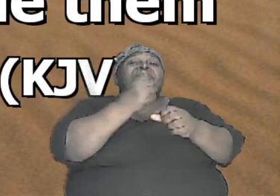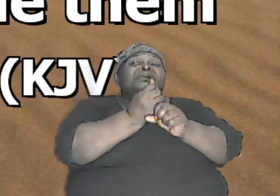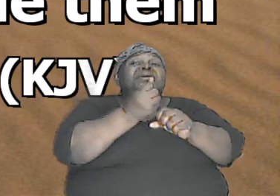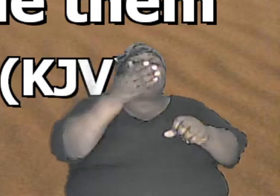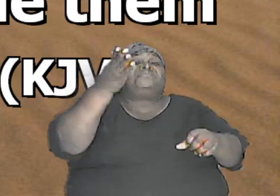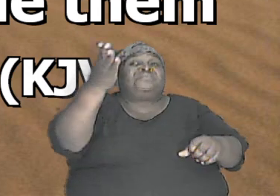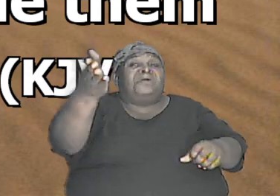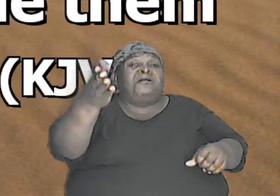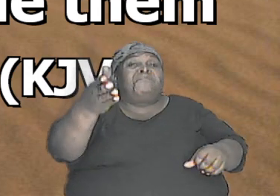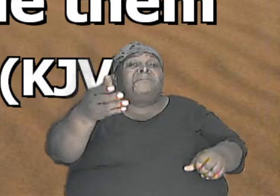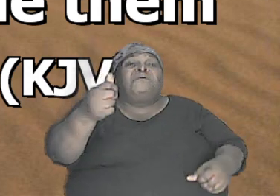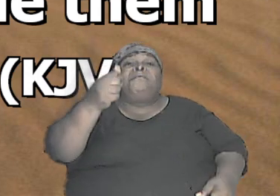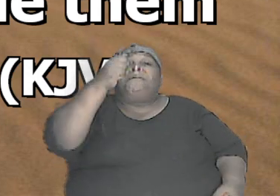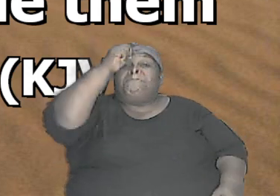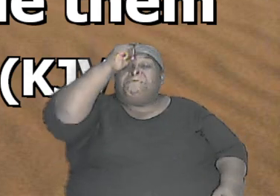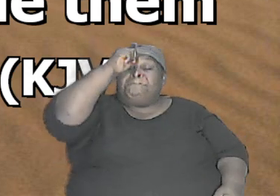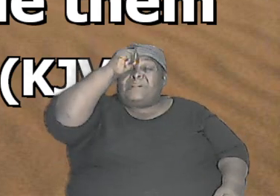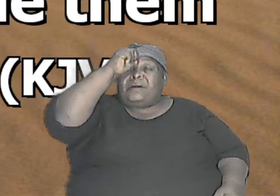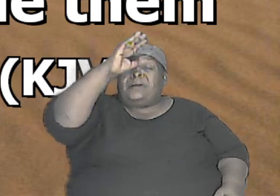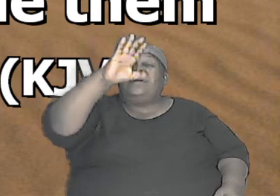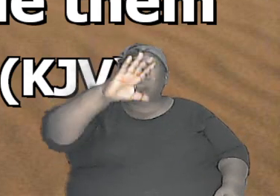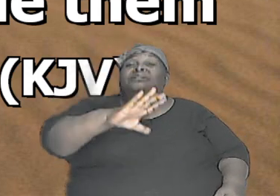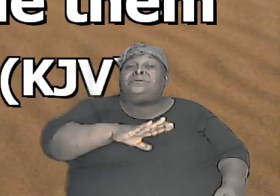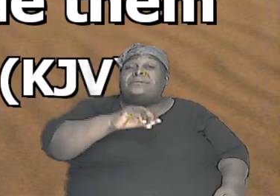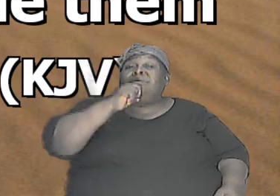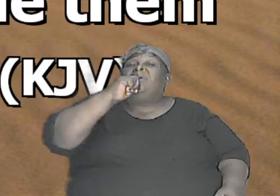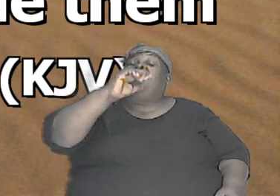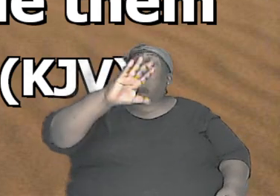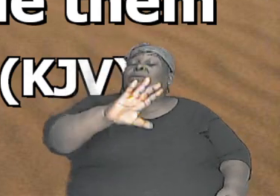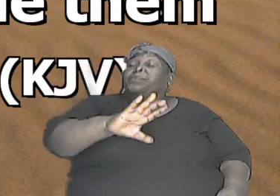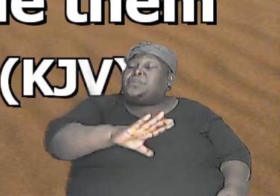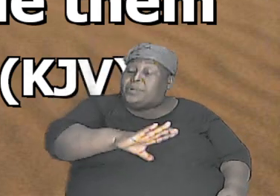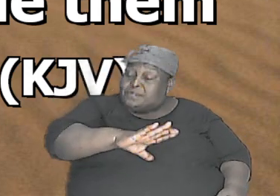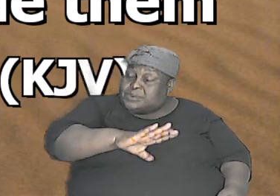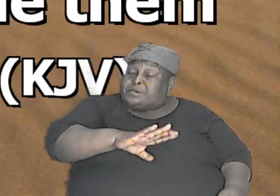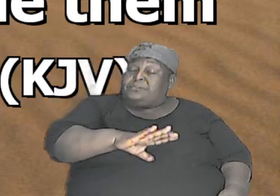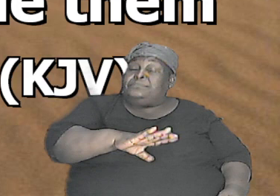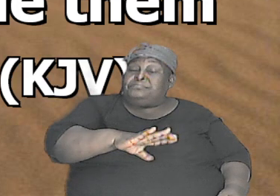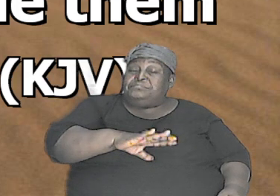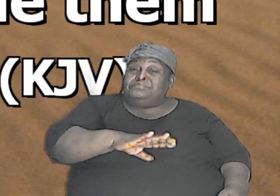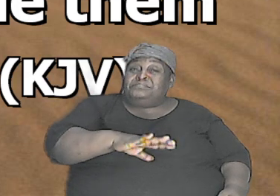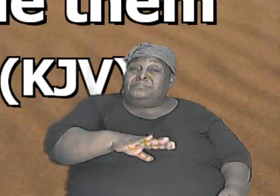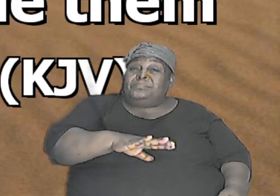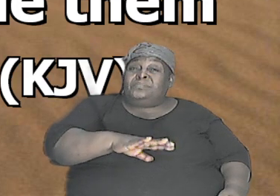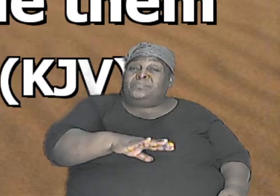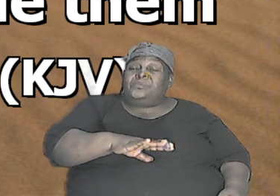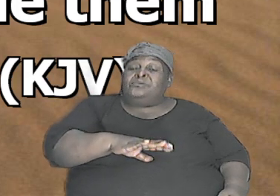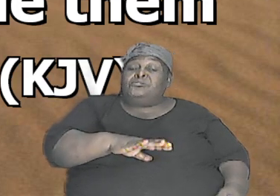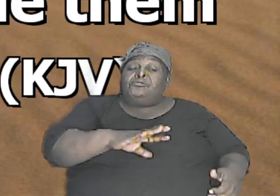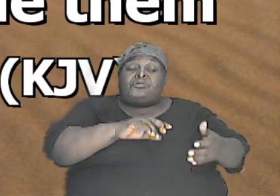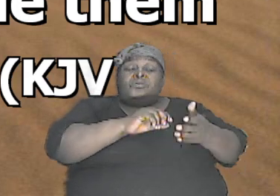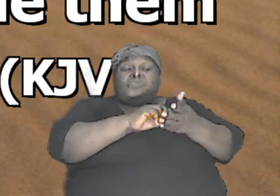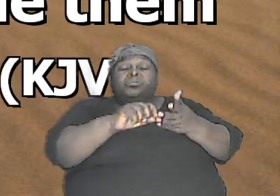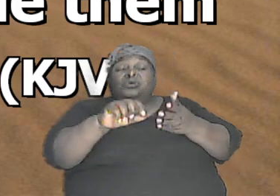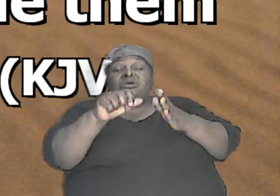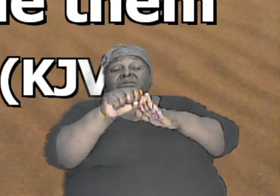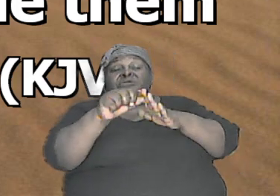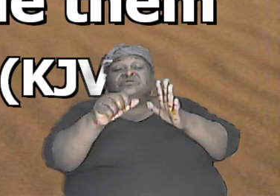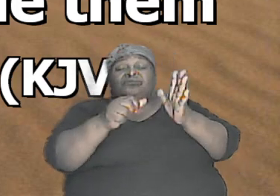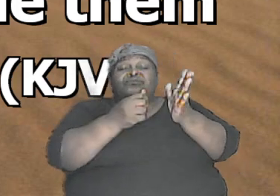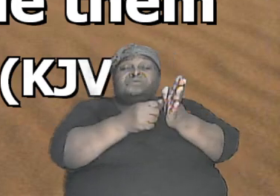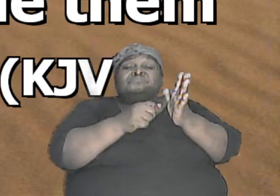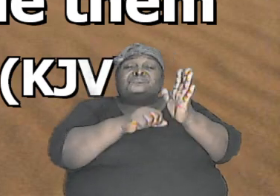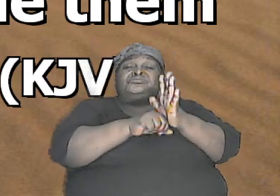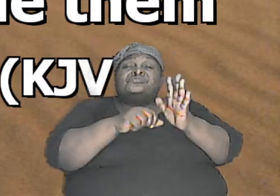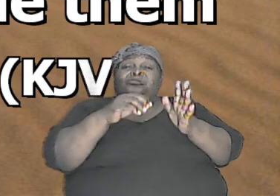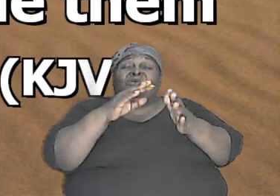male and female we read the scriptures earlier in 1st Corinthians 15 verse 45 to see